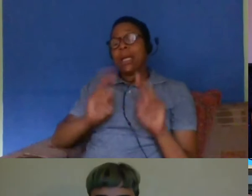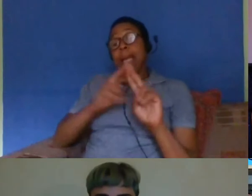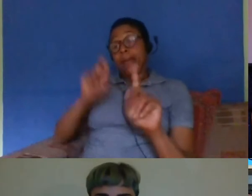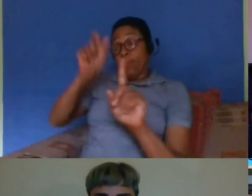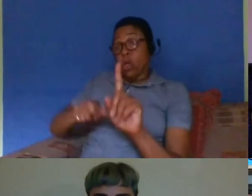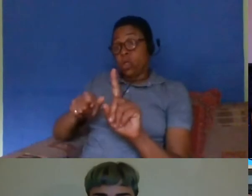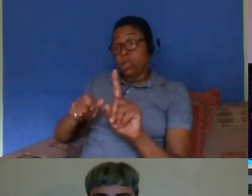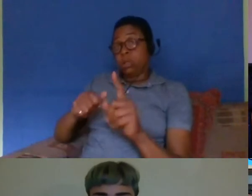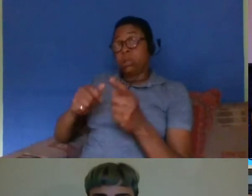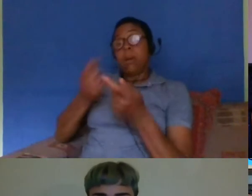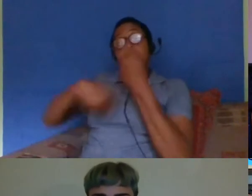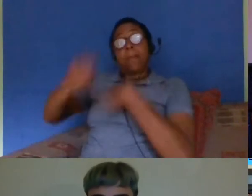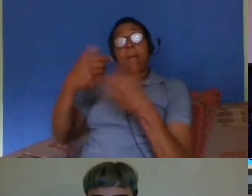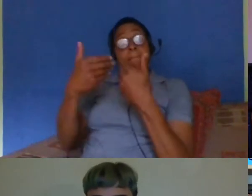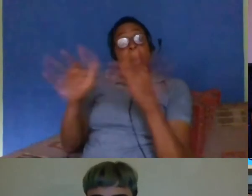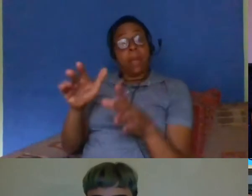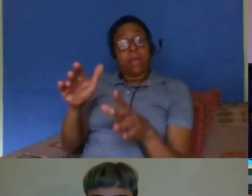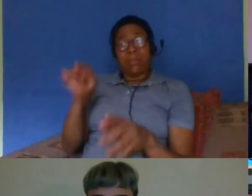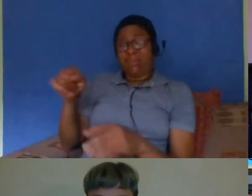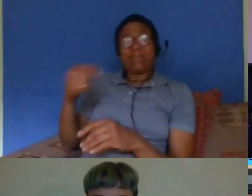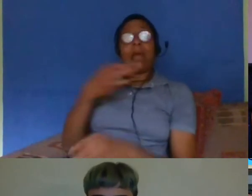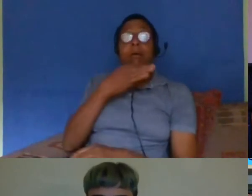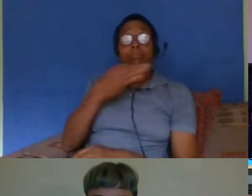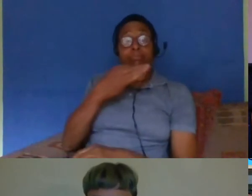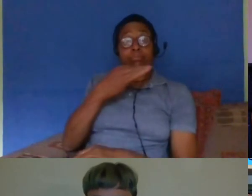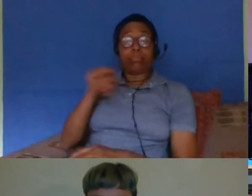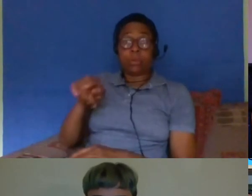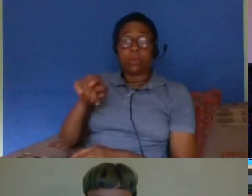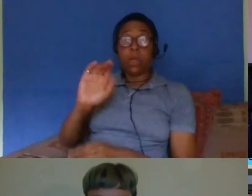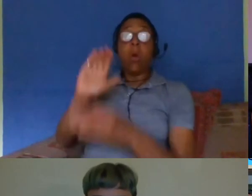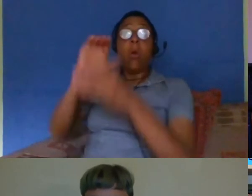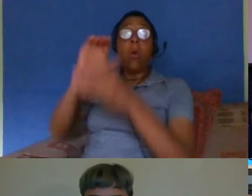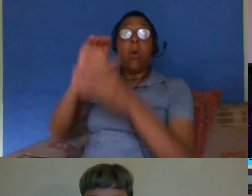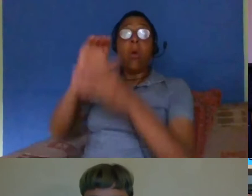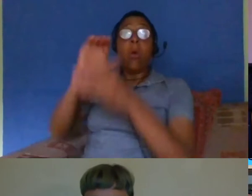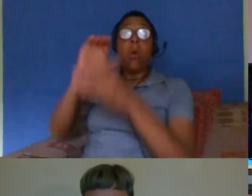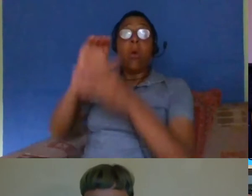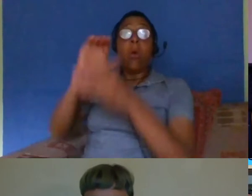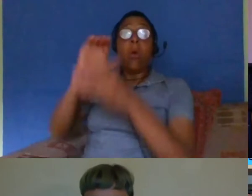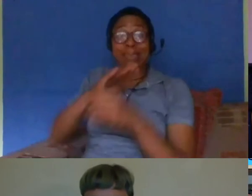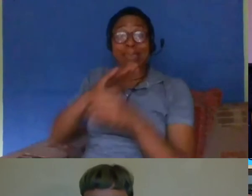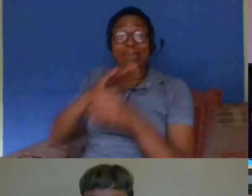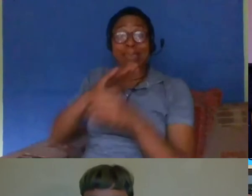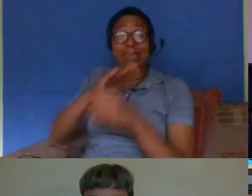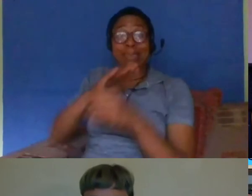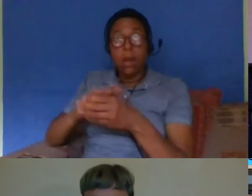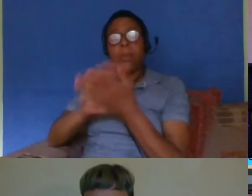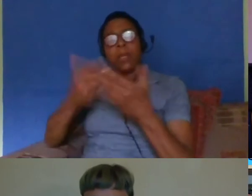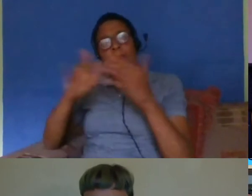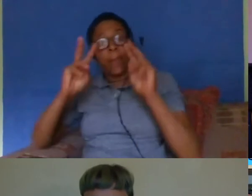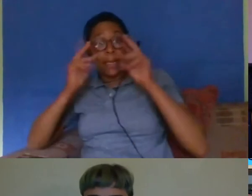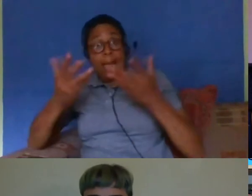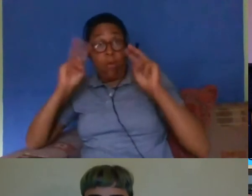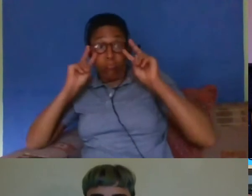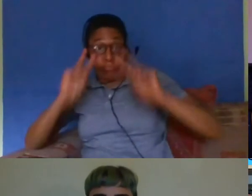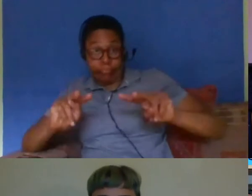people who are very vulnerable and um in a dangerous position um into the public eye can be can be